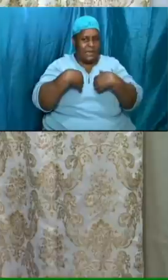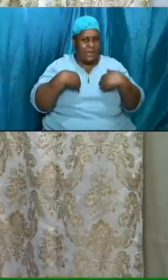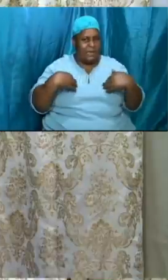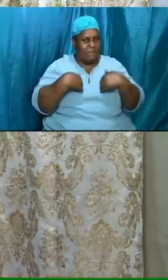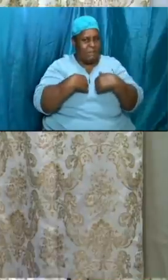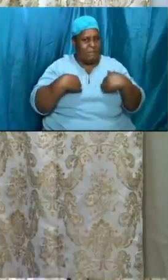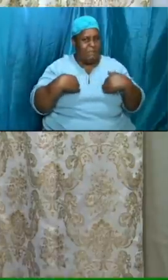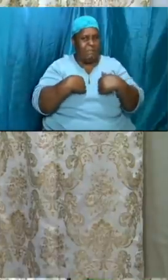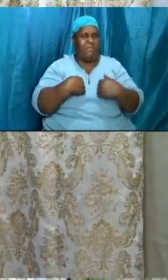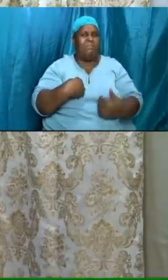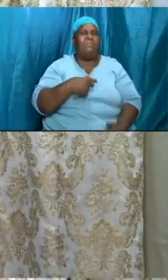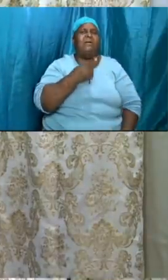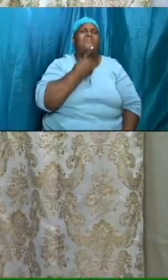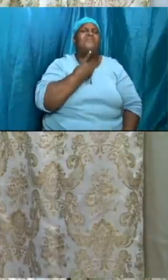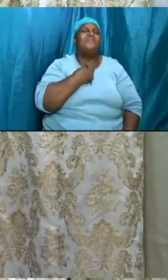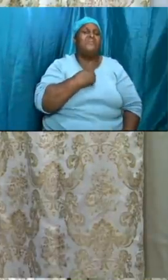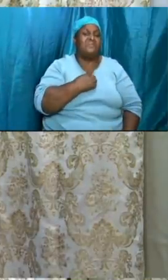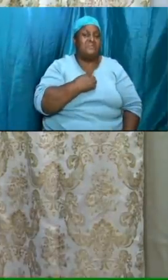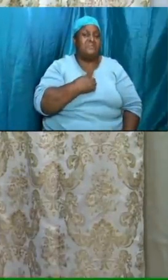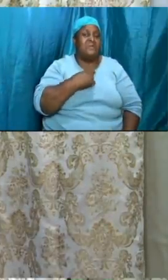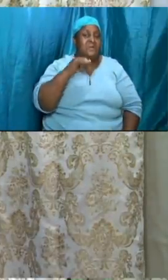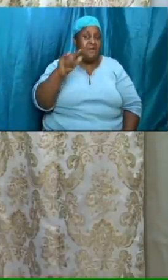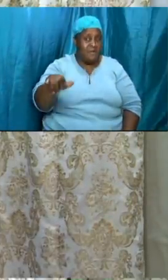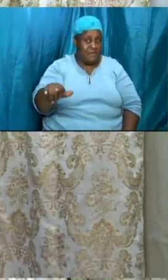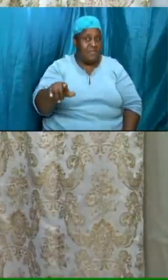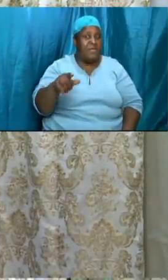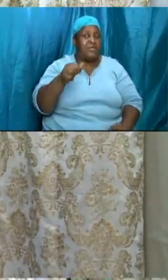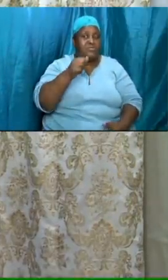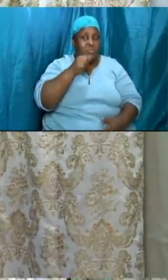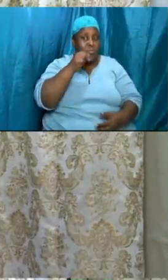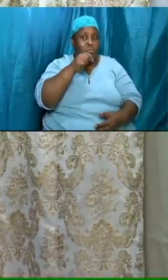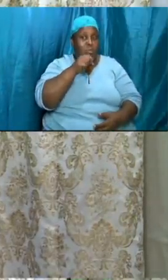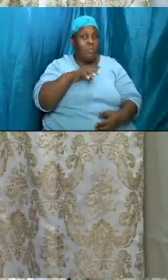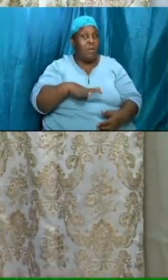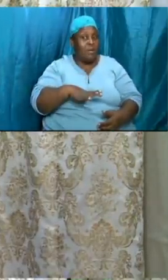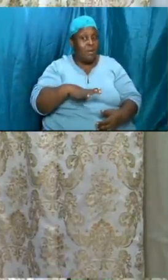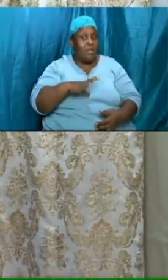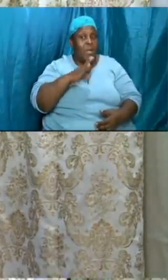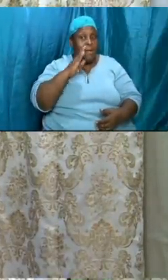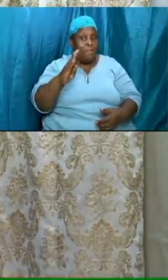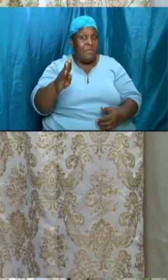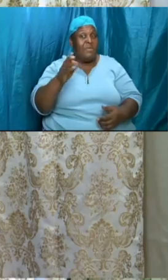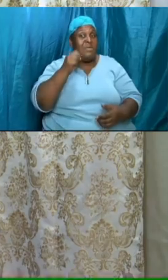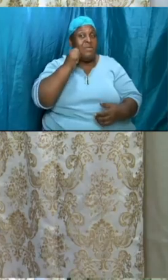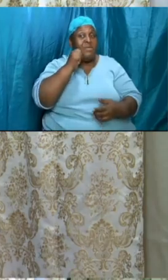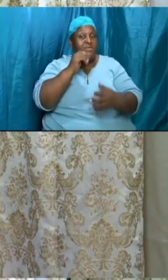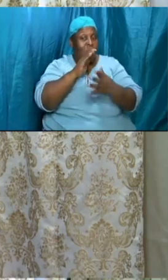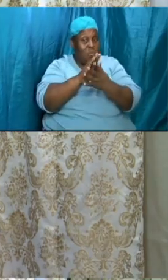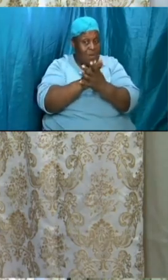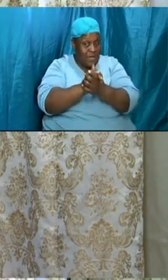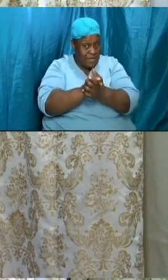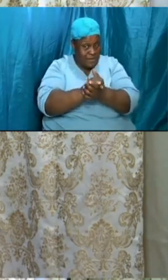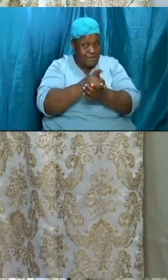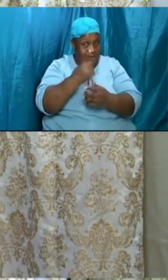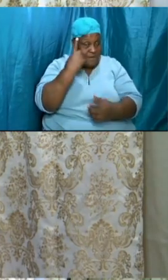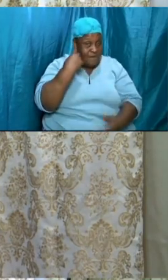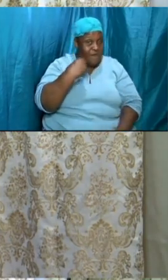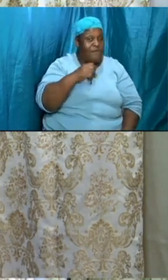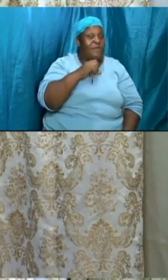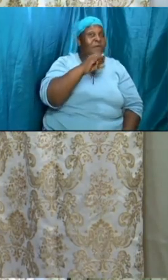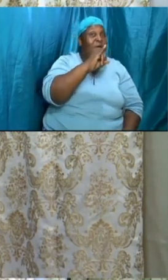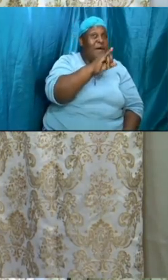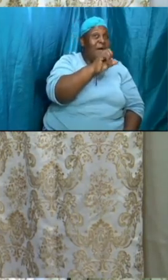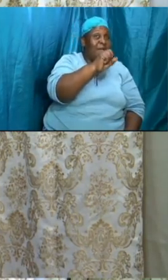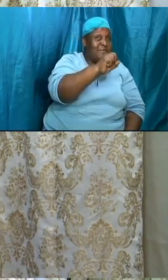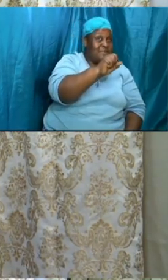wife of isaac and his litmus test was give me a little water a little